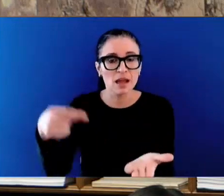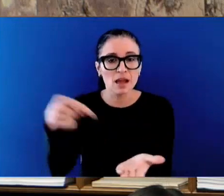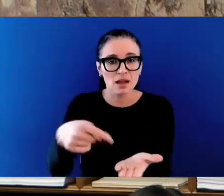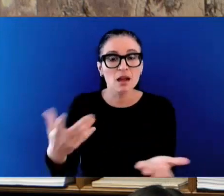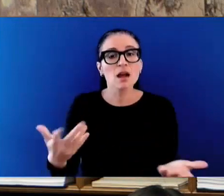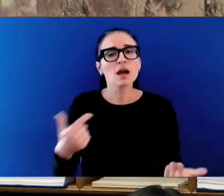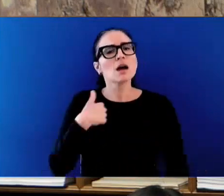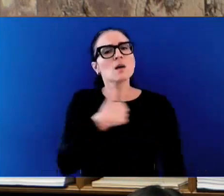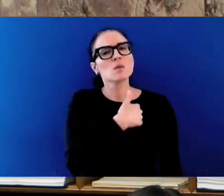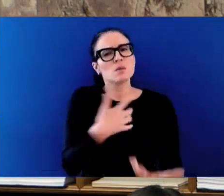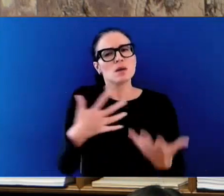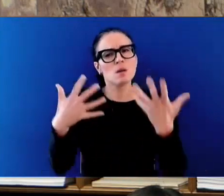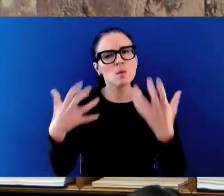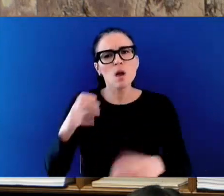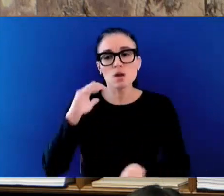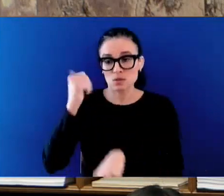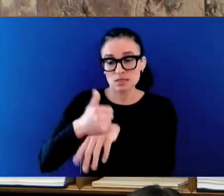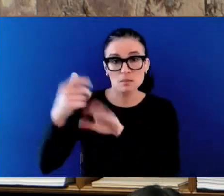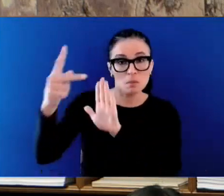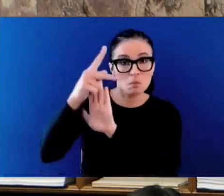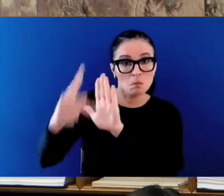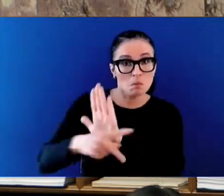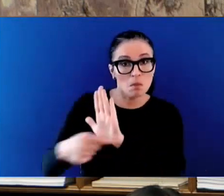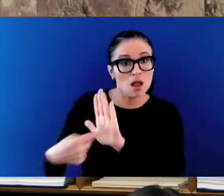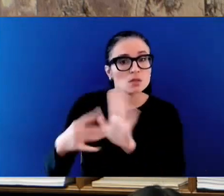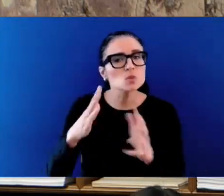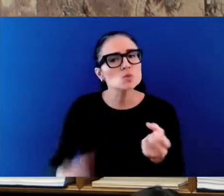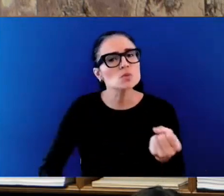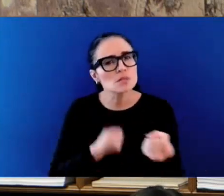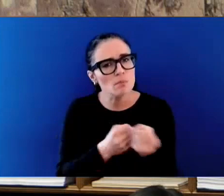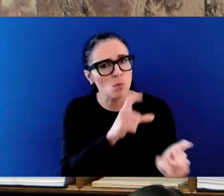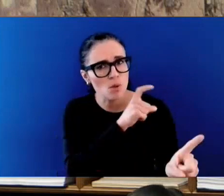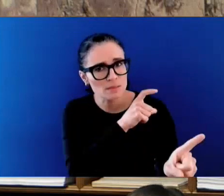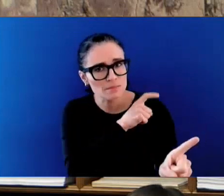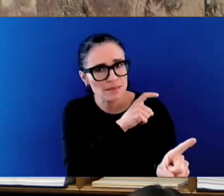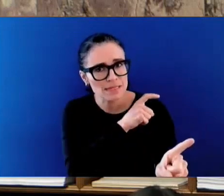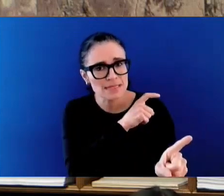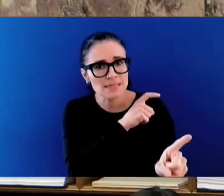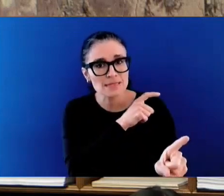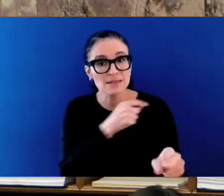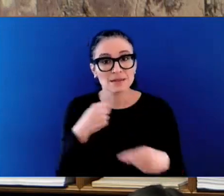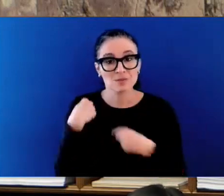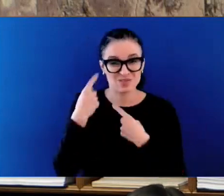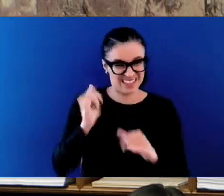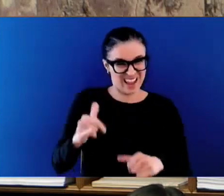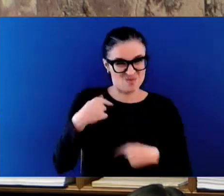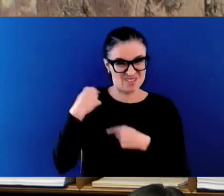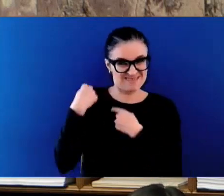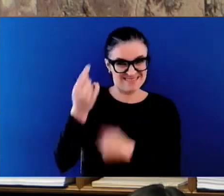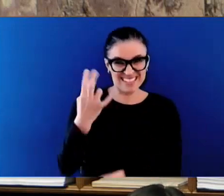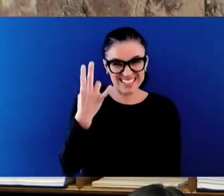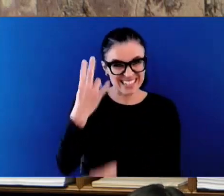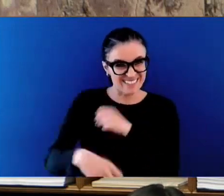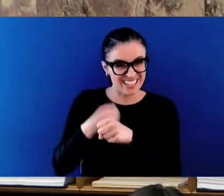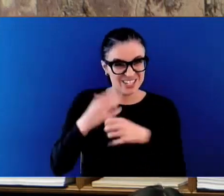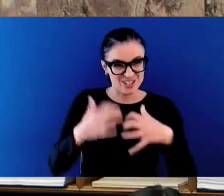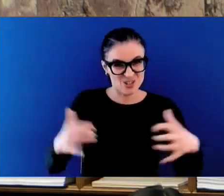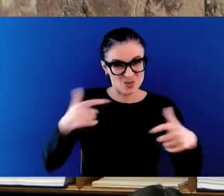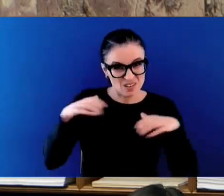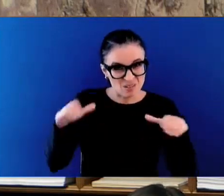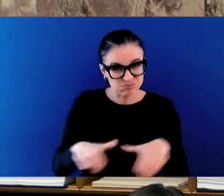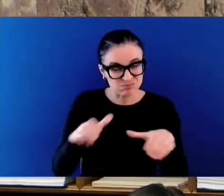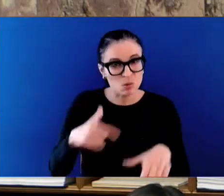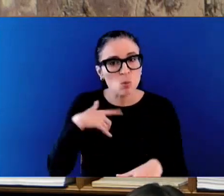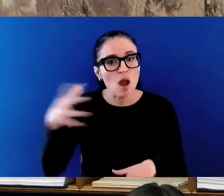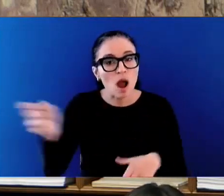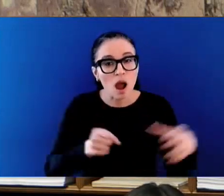police, this side has been doing it for the last seven years. Whether it's hiring more RCMP officers than any other jurisdiction in the history of